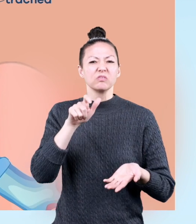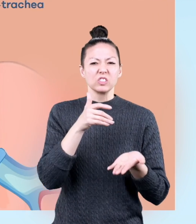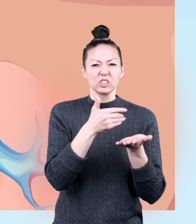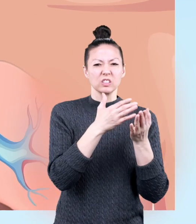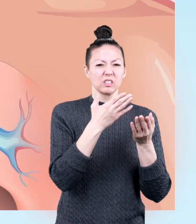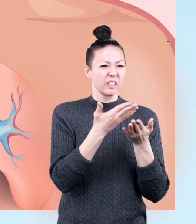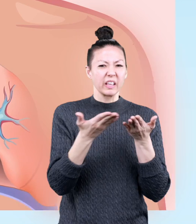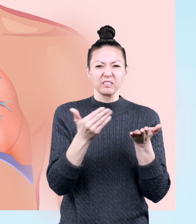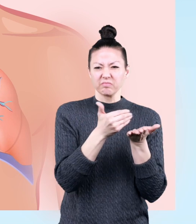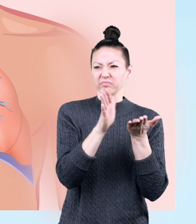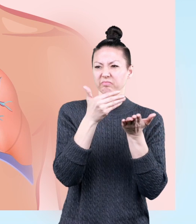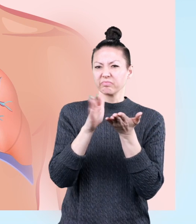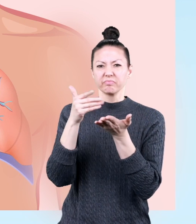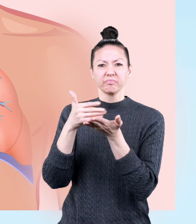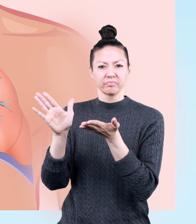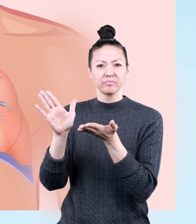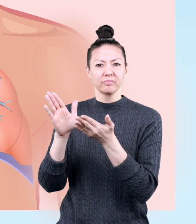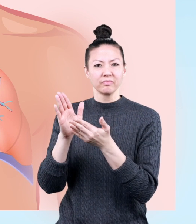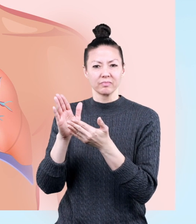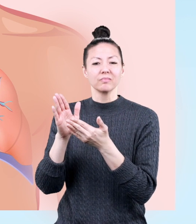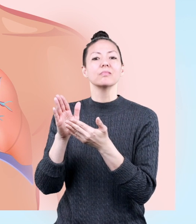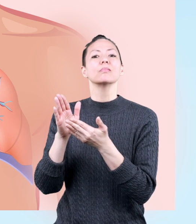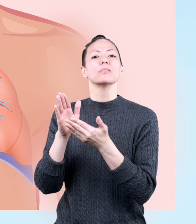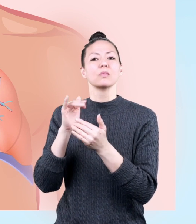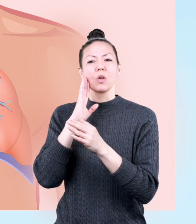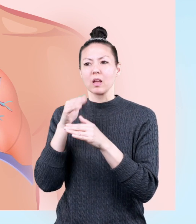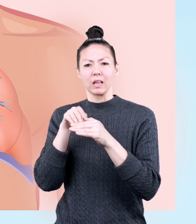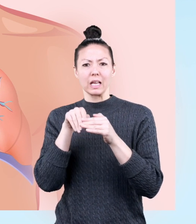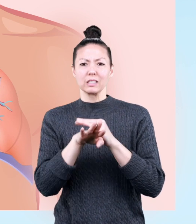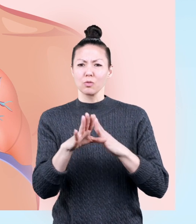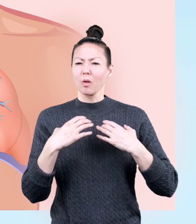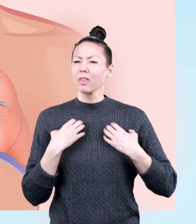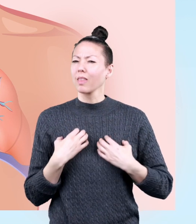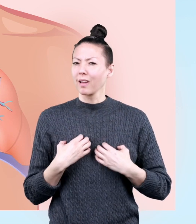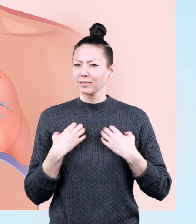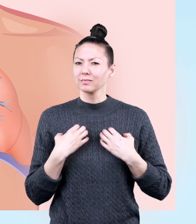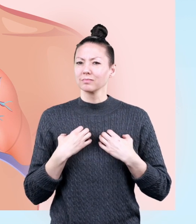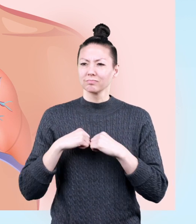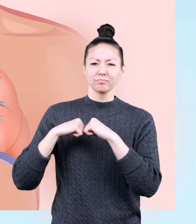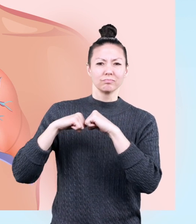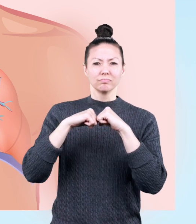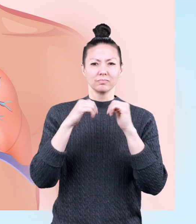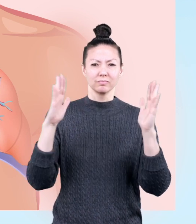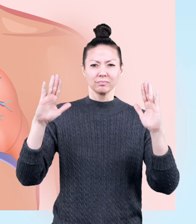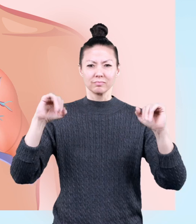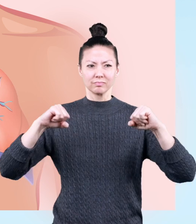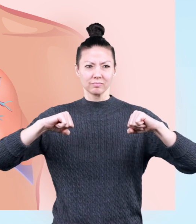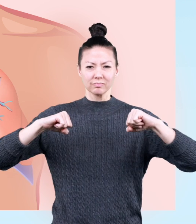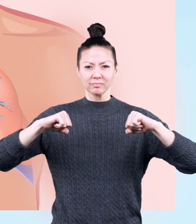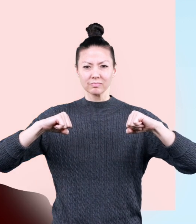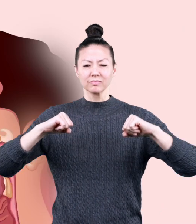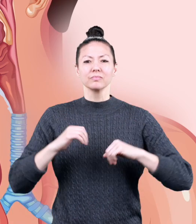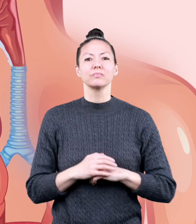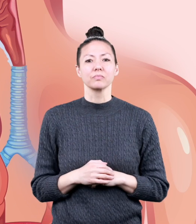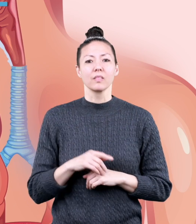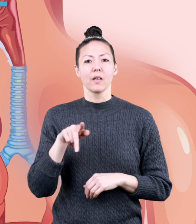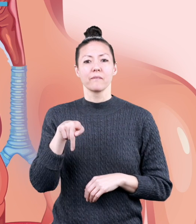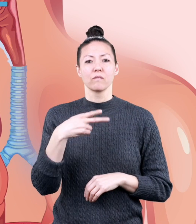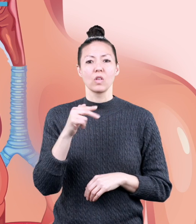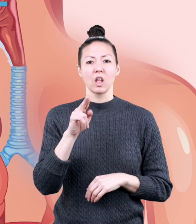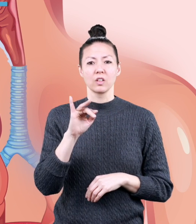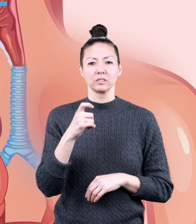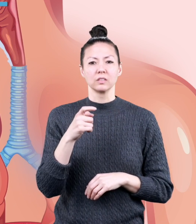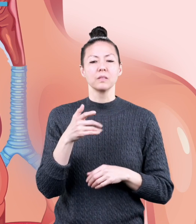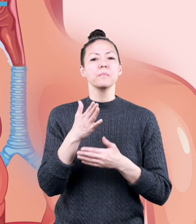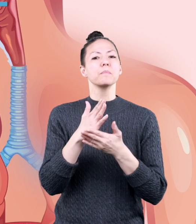unneeded substances out of the airway, so that these substances do not enter the lungs. The